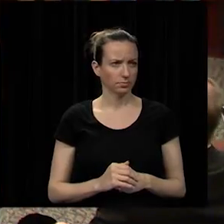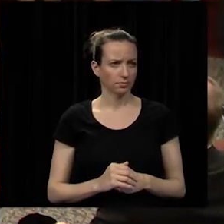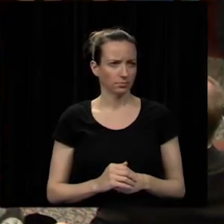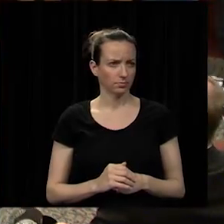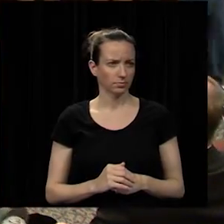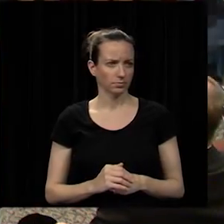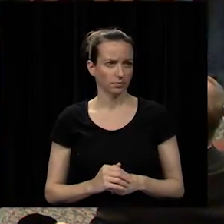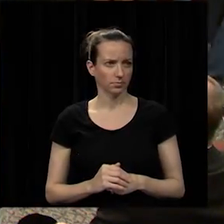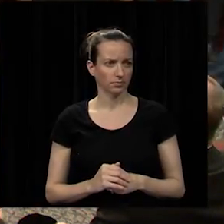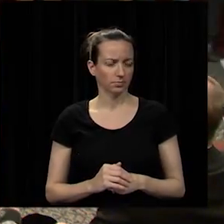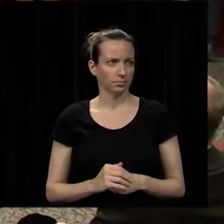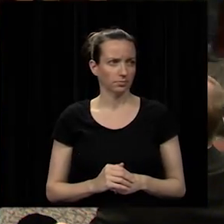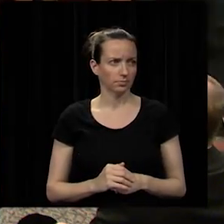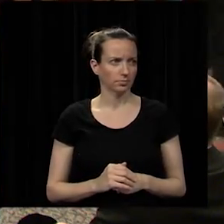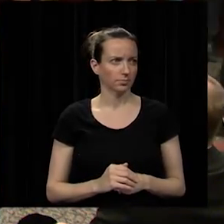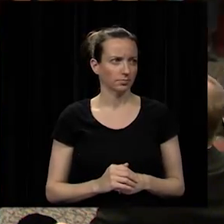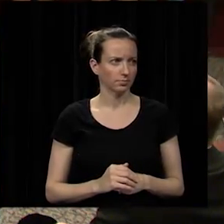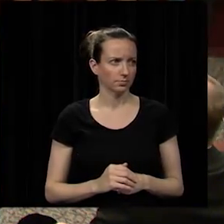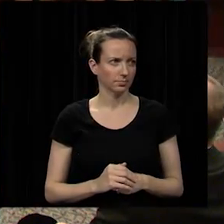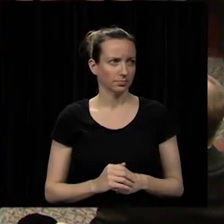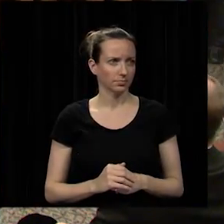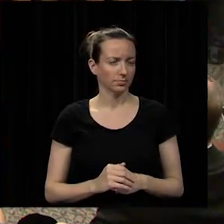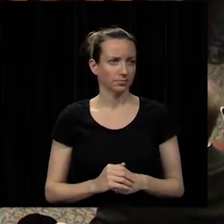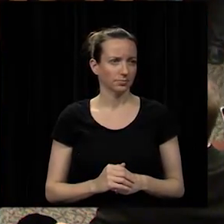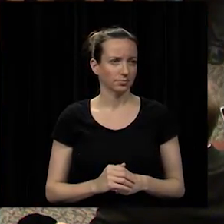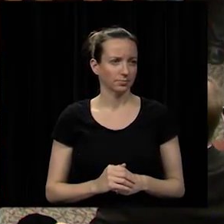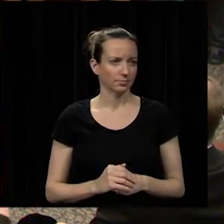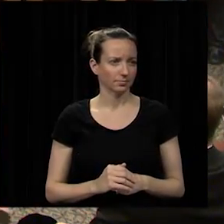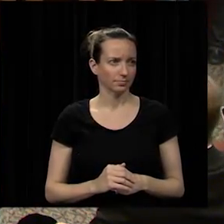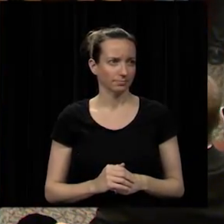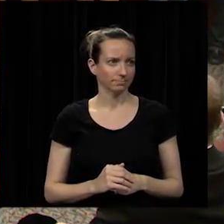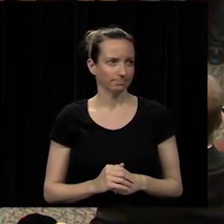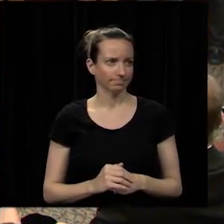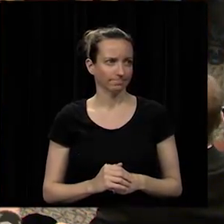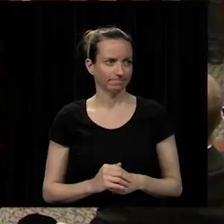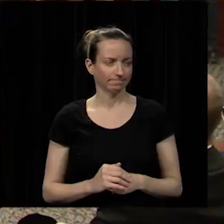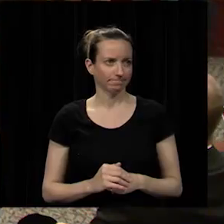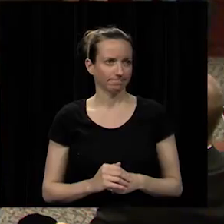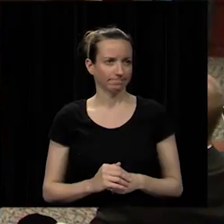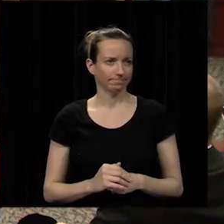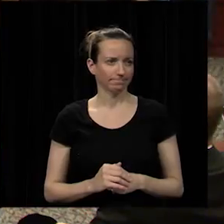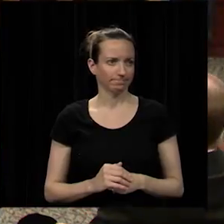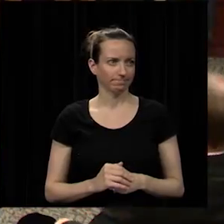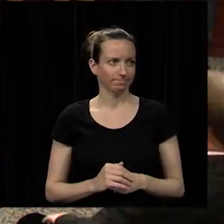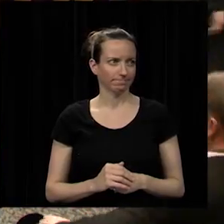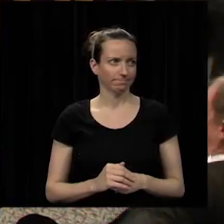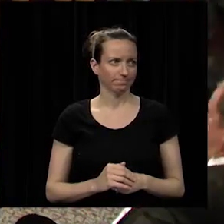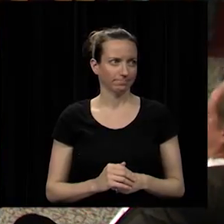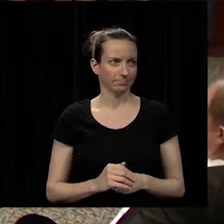all. Okay, we're gonna need to squish together. two rows?